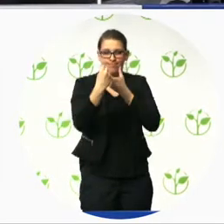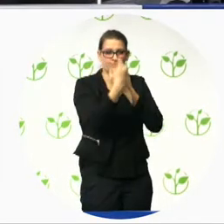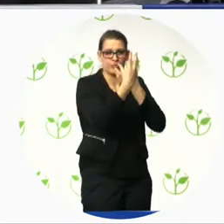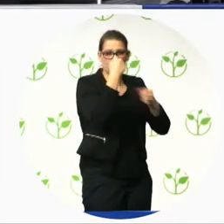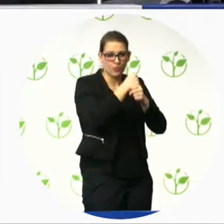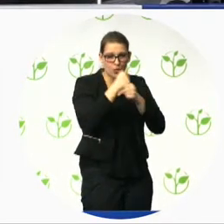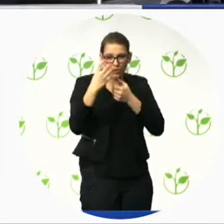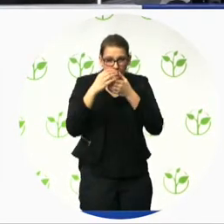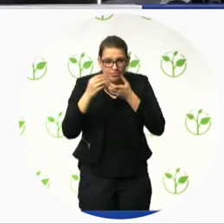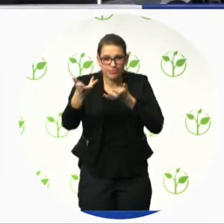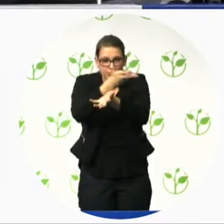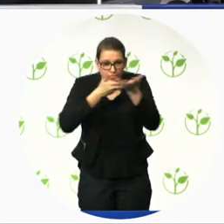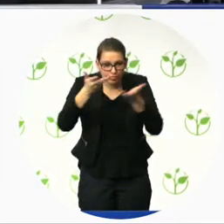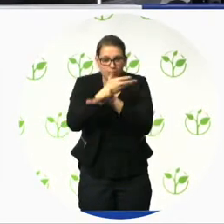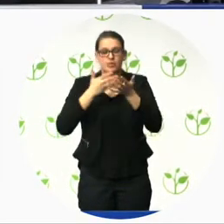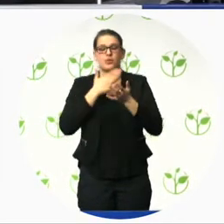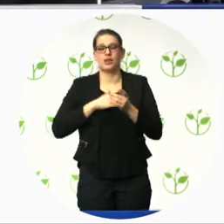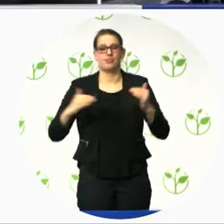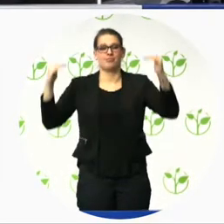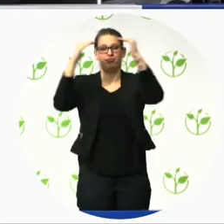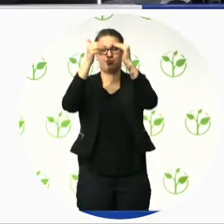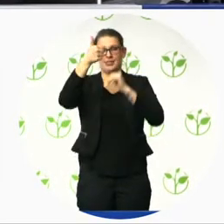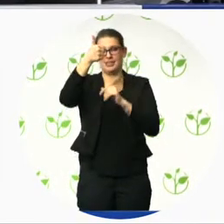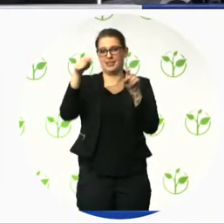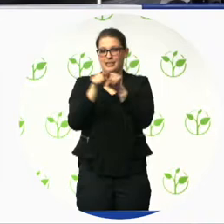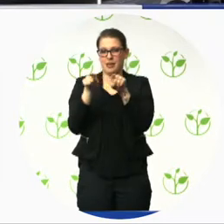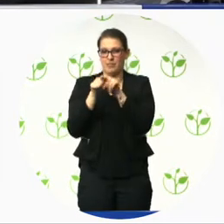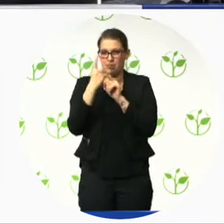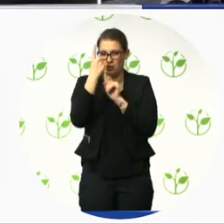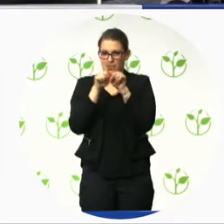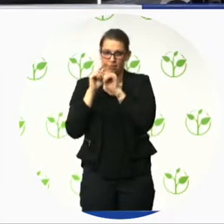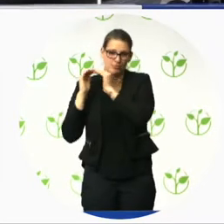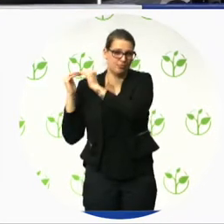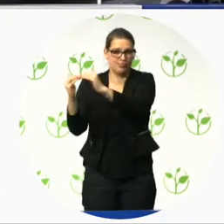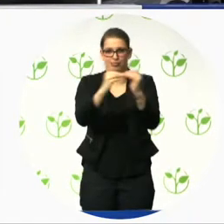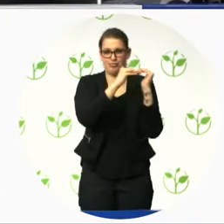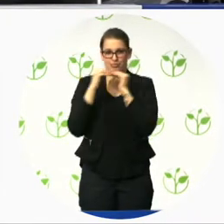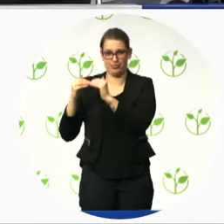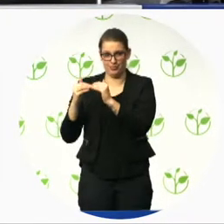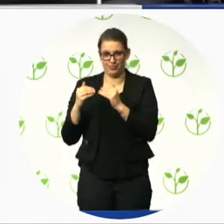There are two certificate levels that we have. Oops.